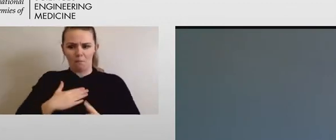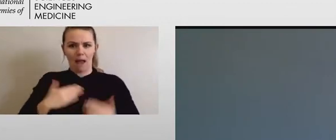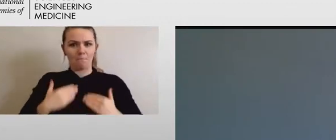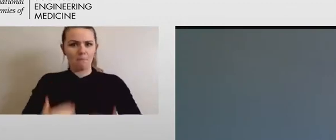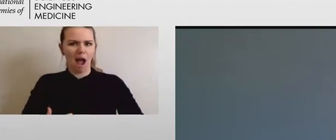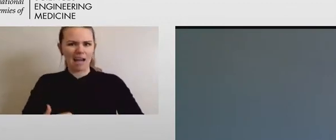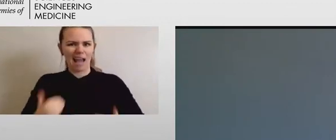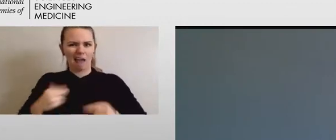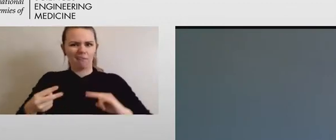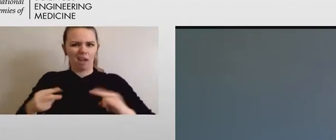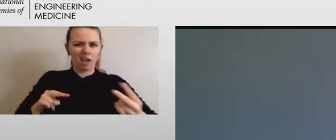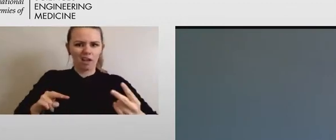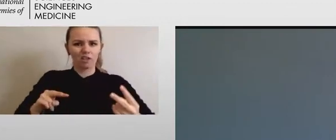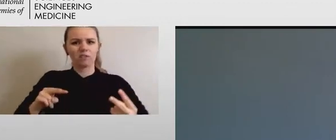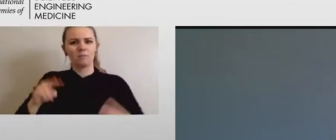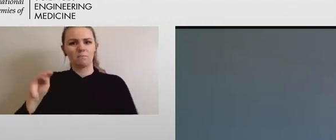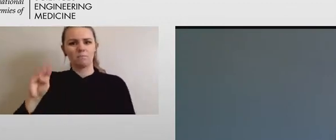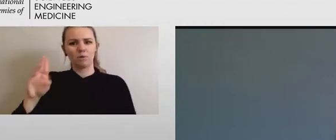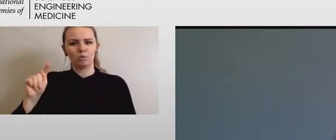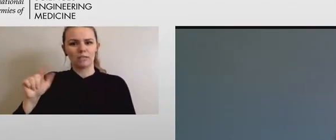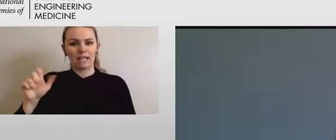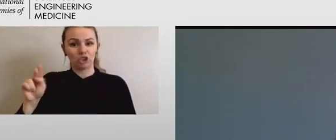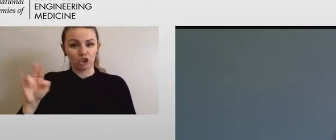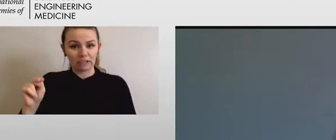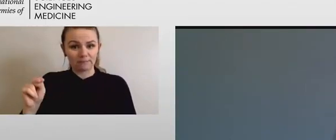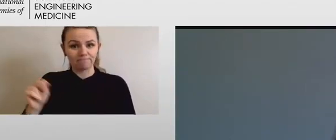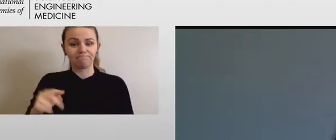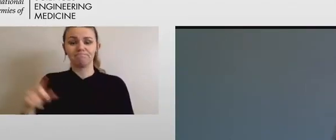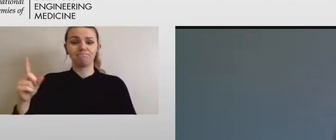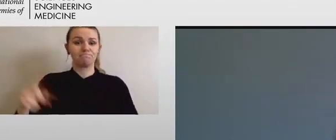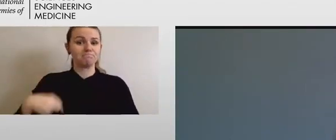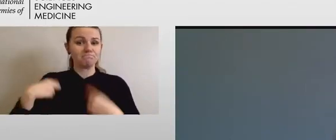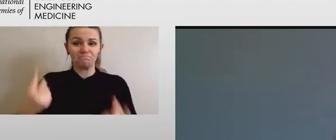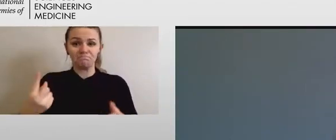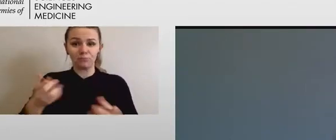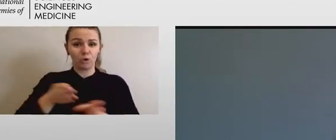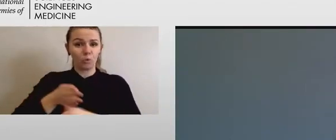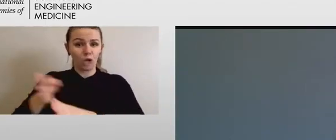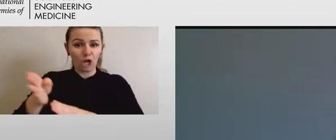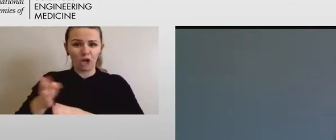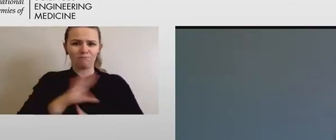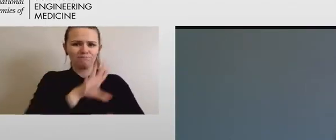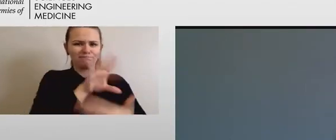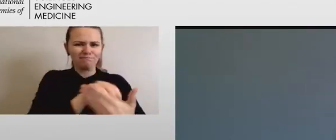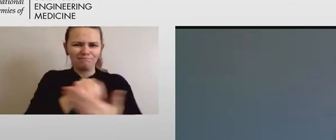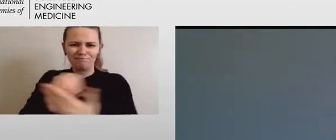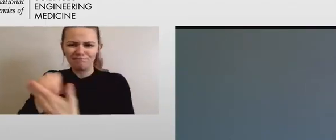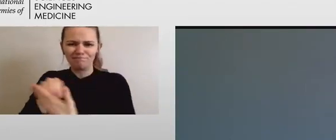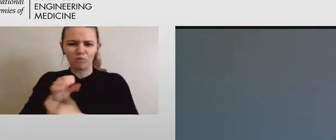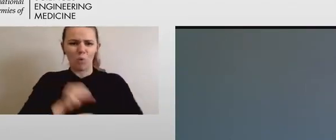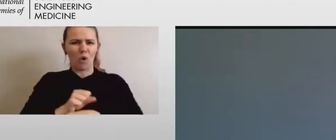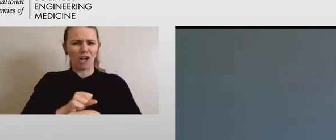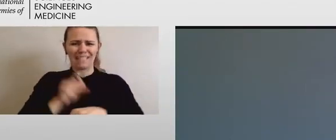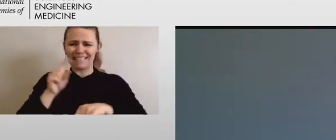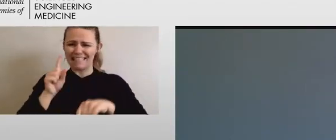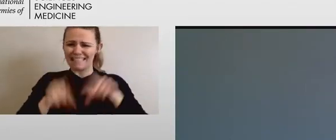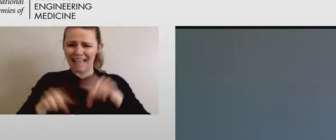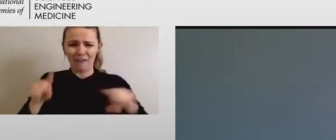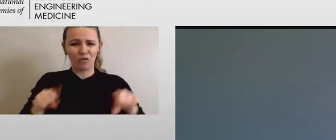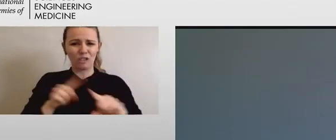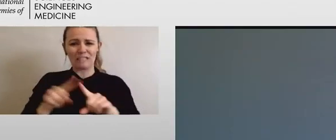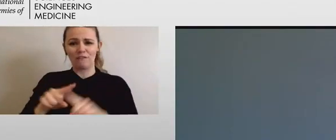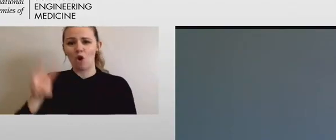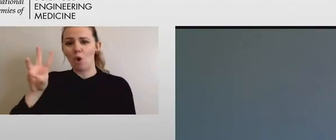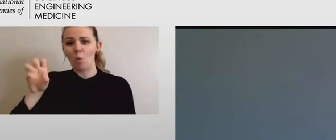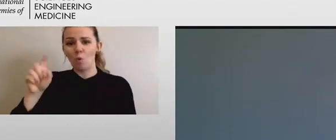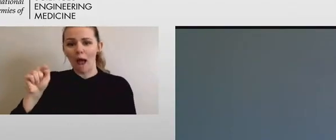I've worked in several wet labs throughout my career, starting in high school, college. After college, was a